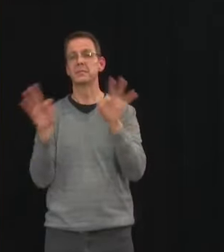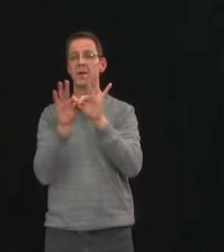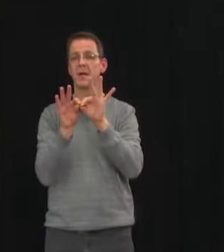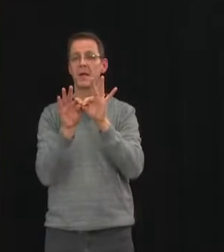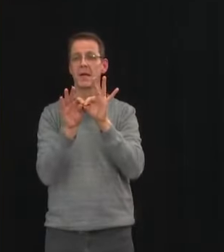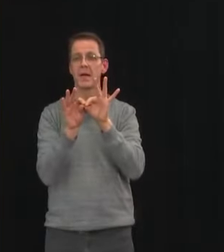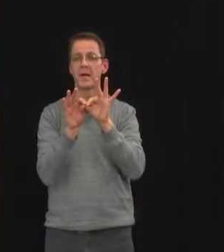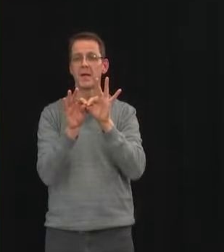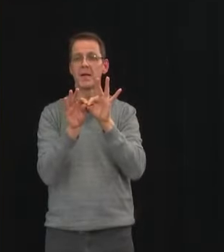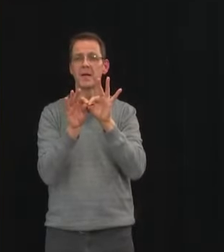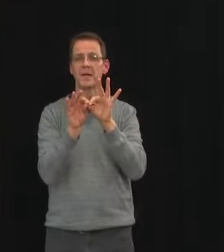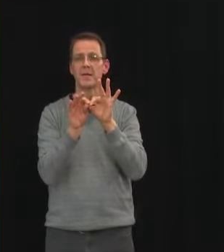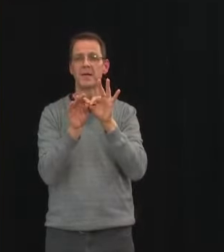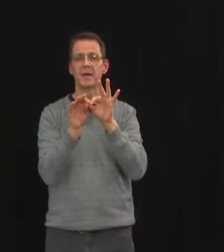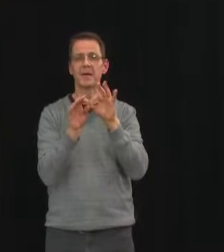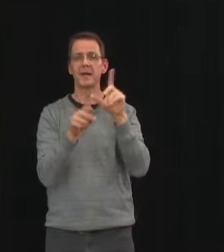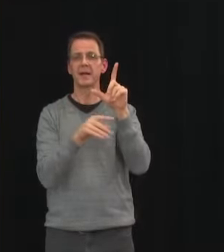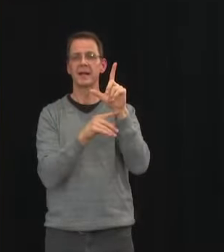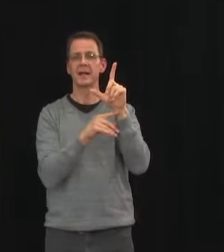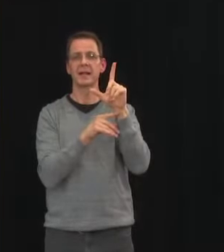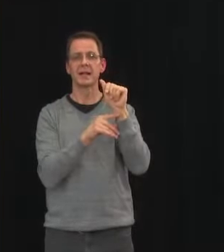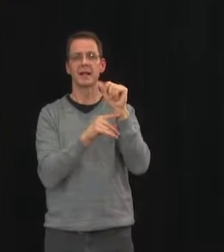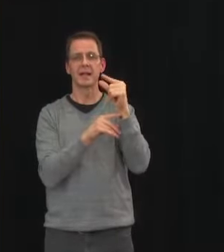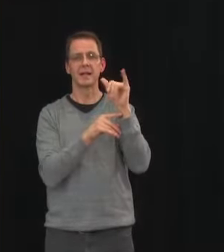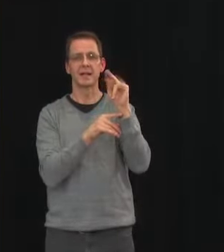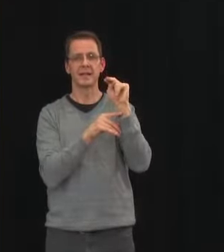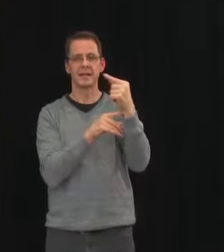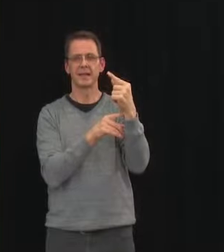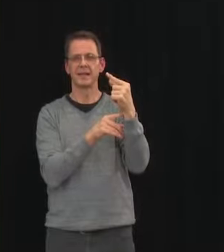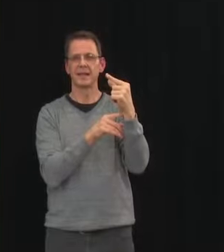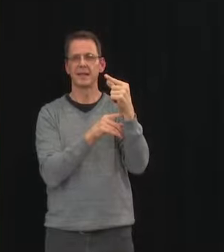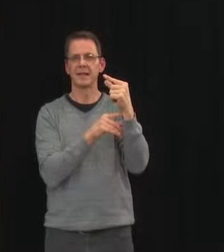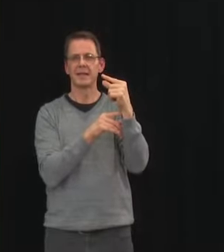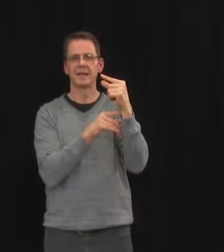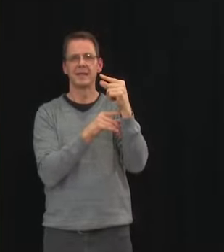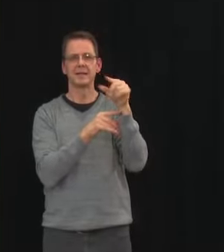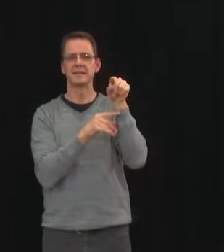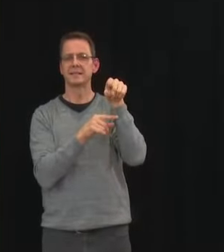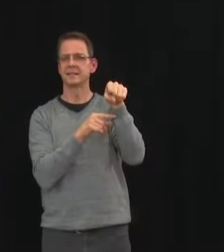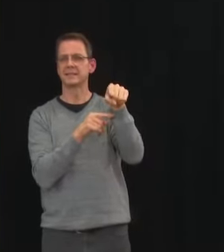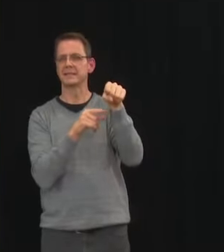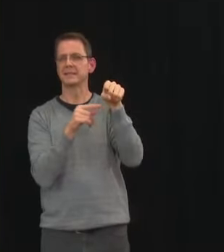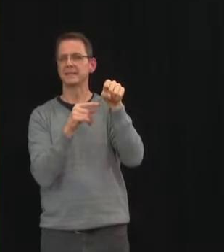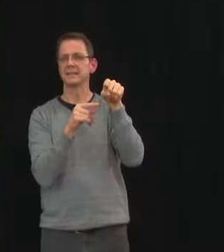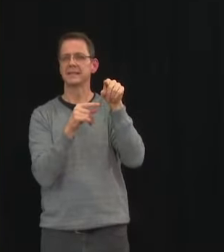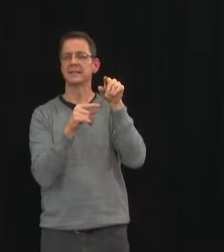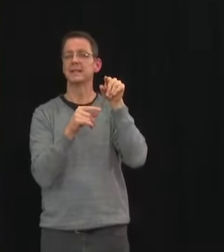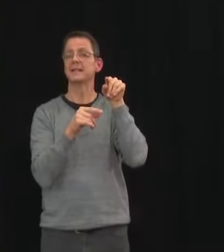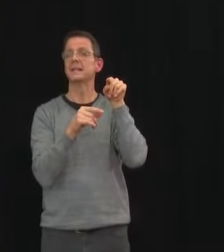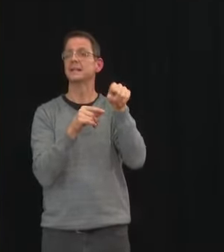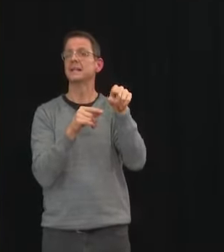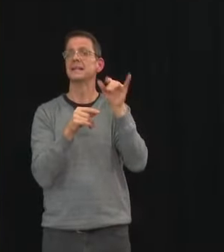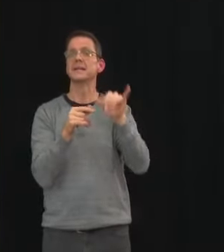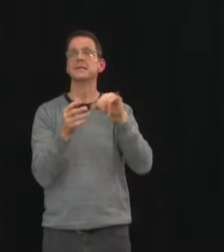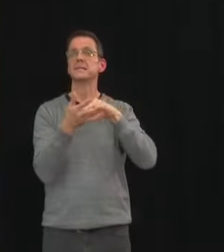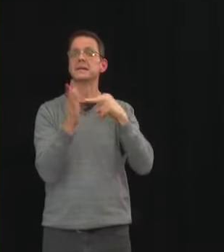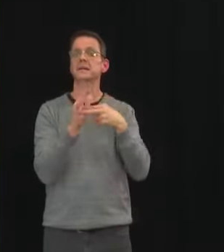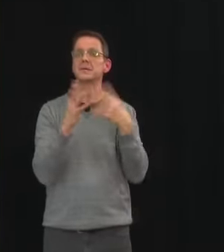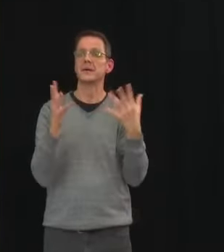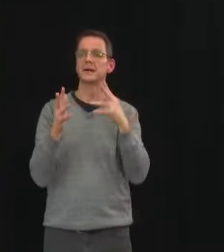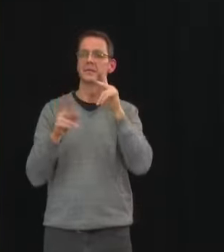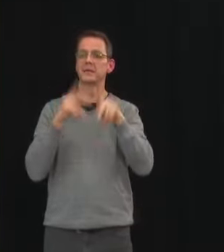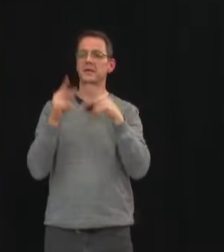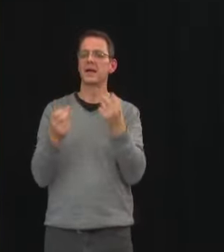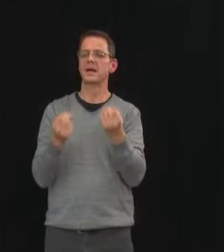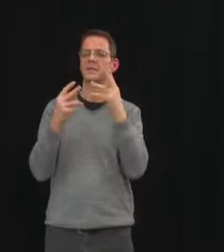covid is sort of three to four weeks after the number of infections that that you get and um it